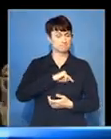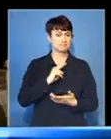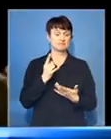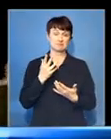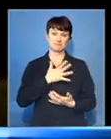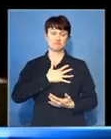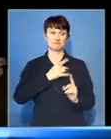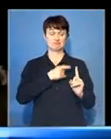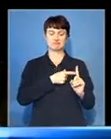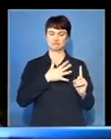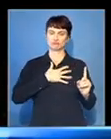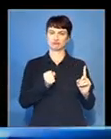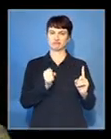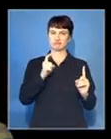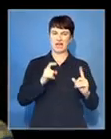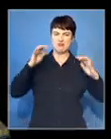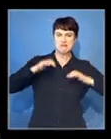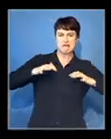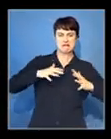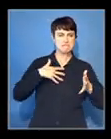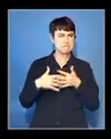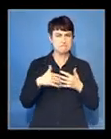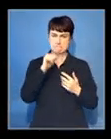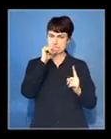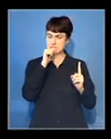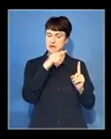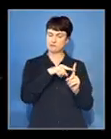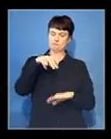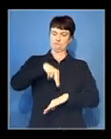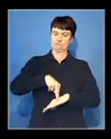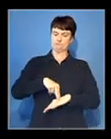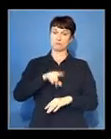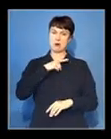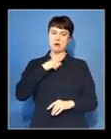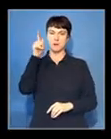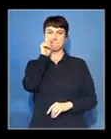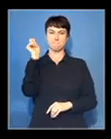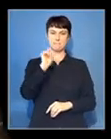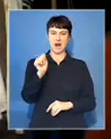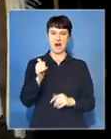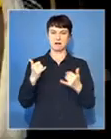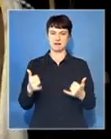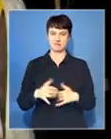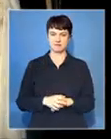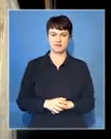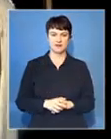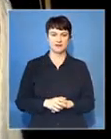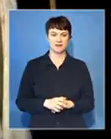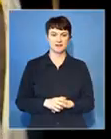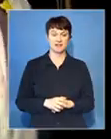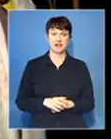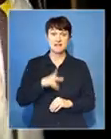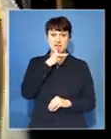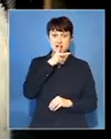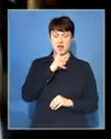cold weather. Being a man in the Bukusu community is not for the faint hearted. He is here to prove just that. 5am